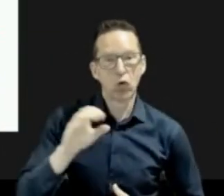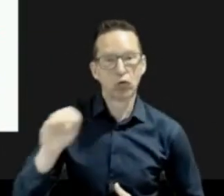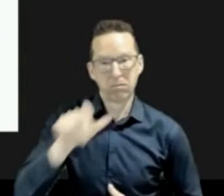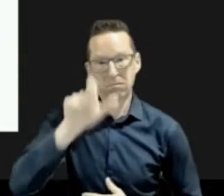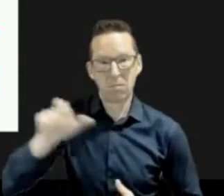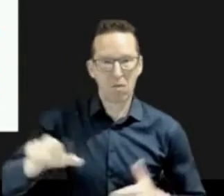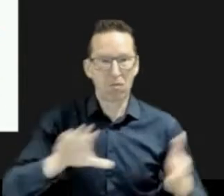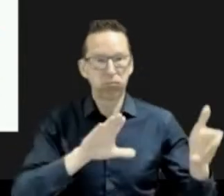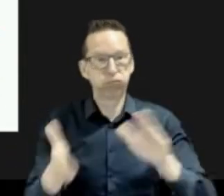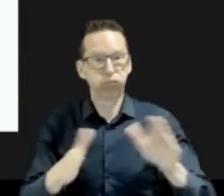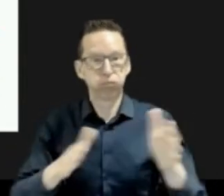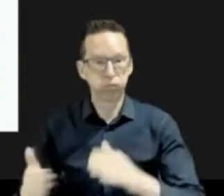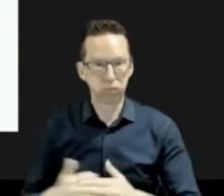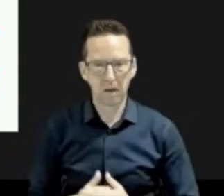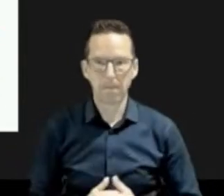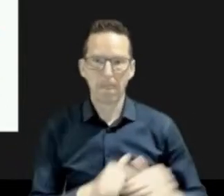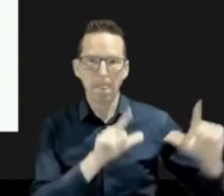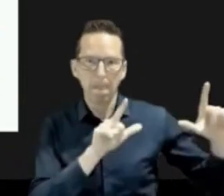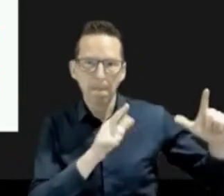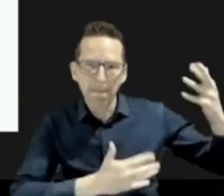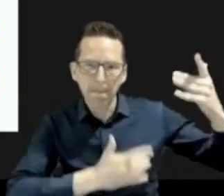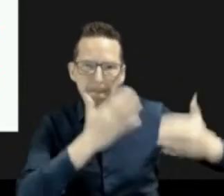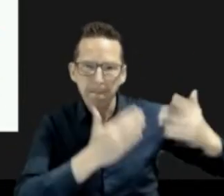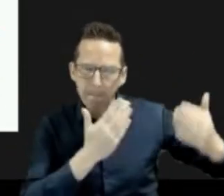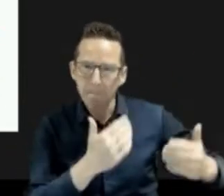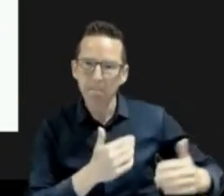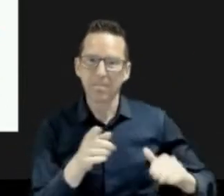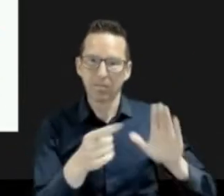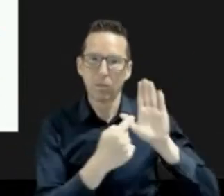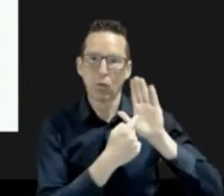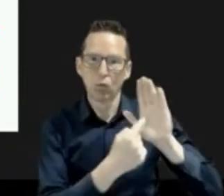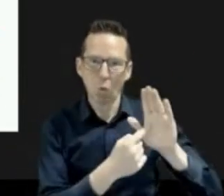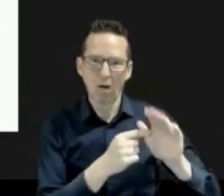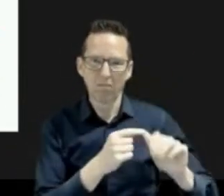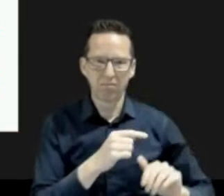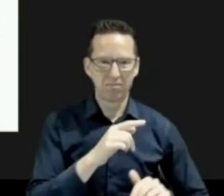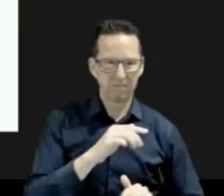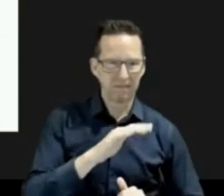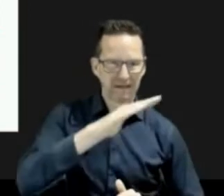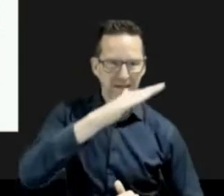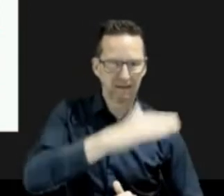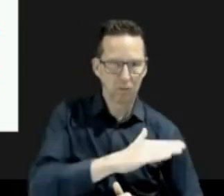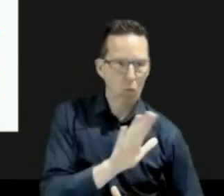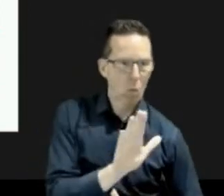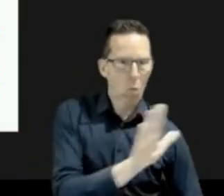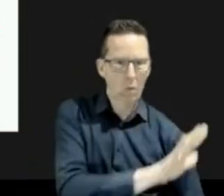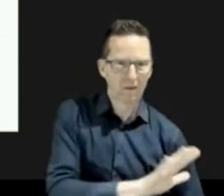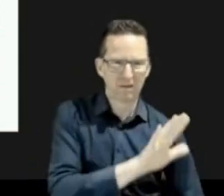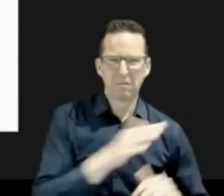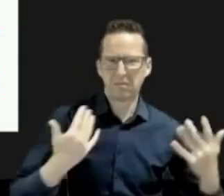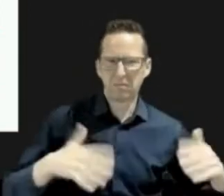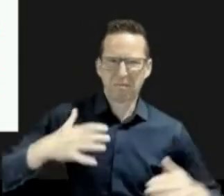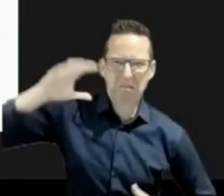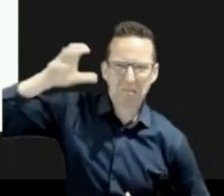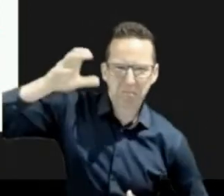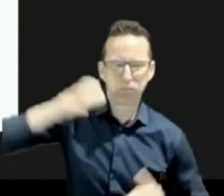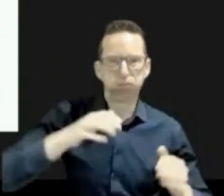mortality across the province with the regions in the southwest corner hardest hit. The graphic on the right shows the time series of temperature on the